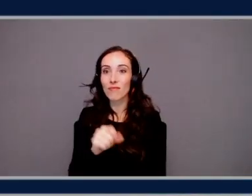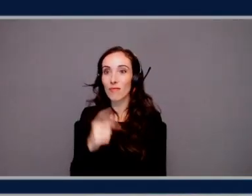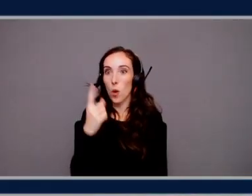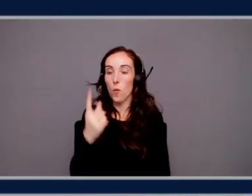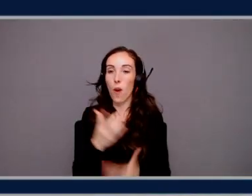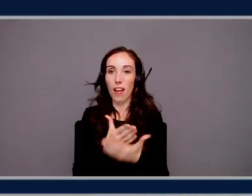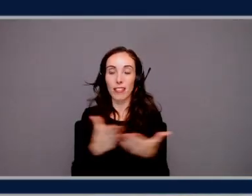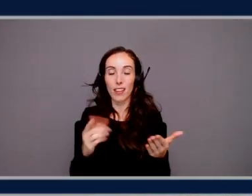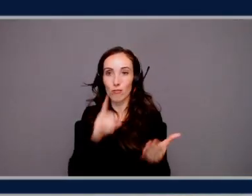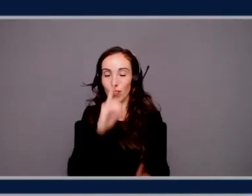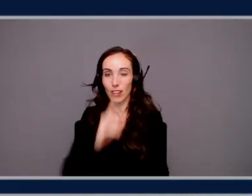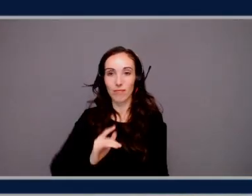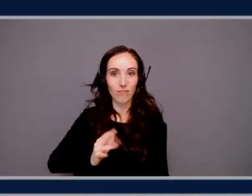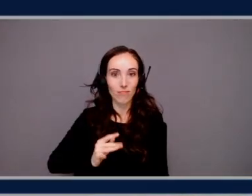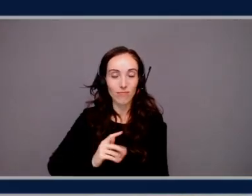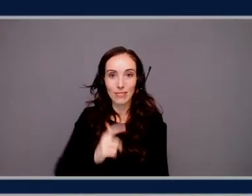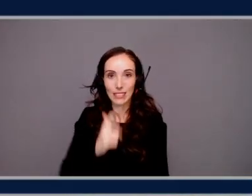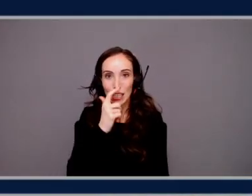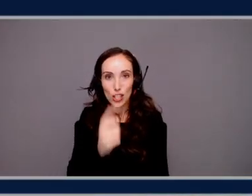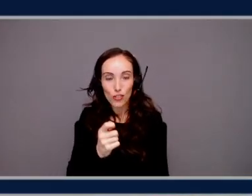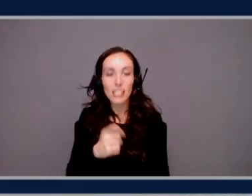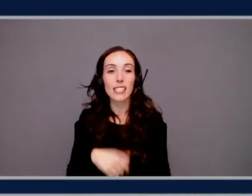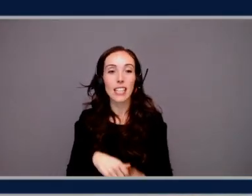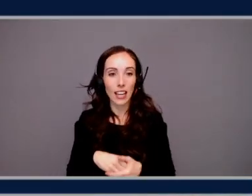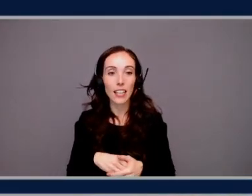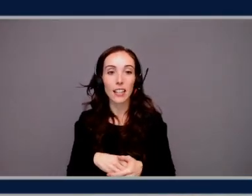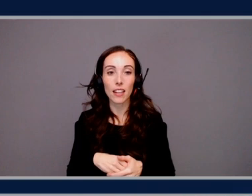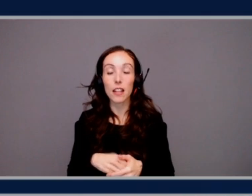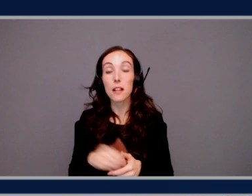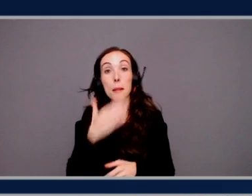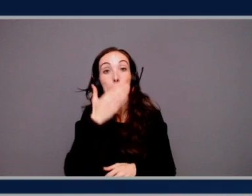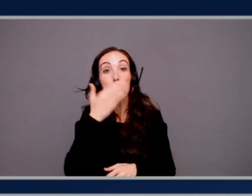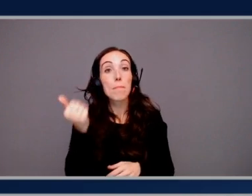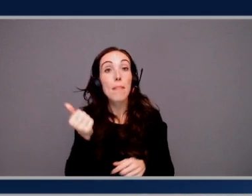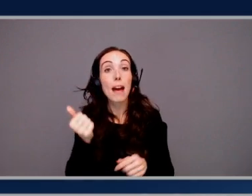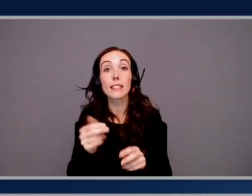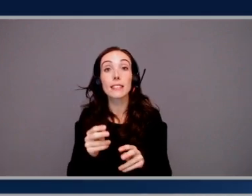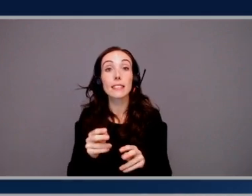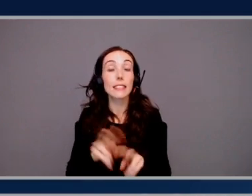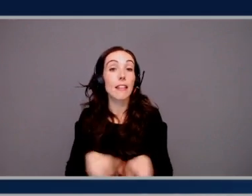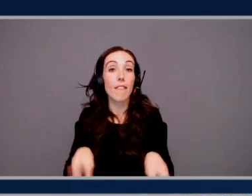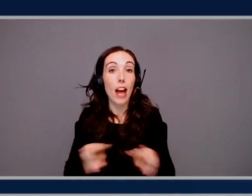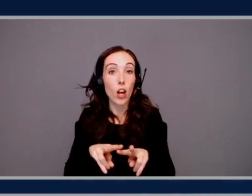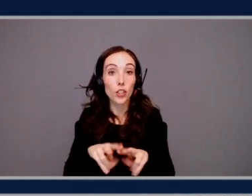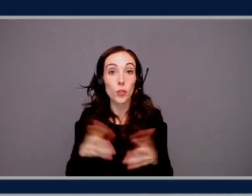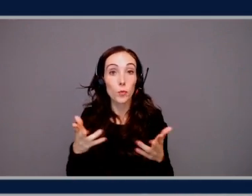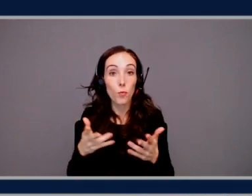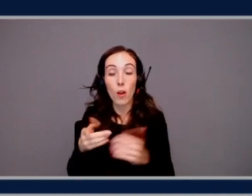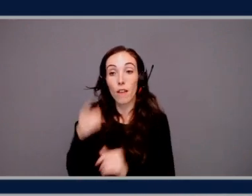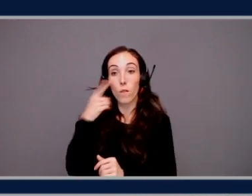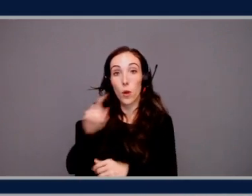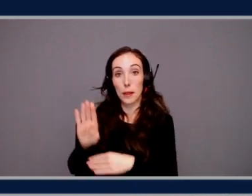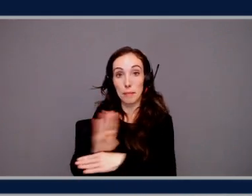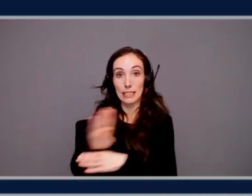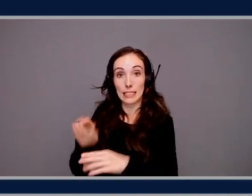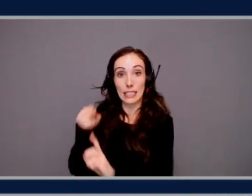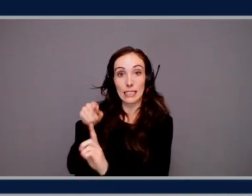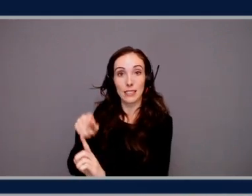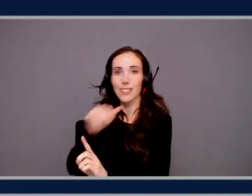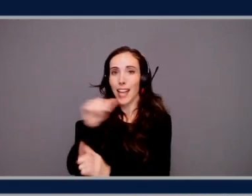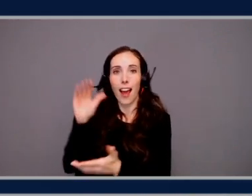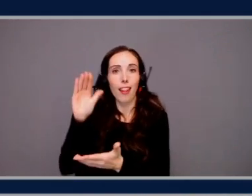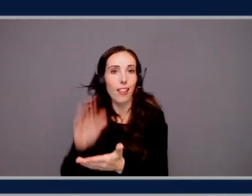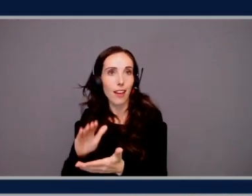found over the last year and a half, is the best value a business could have is actually less so on building